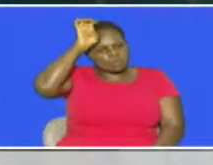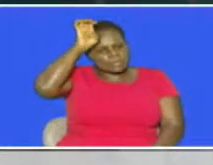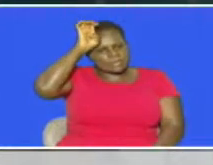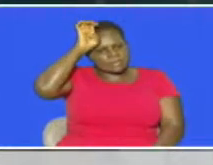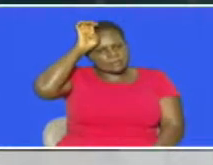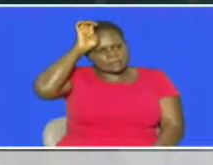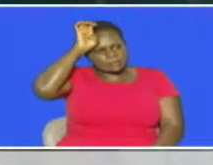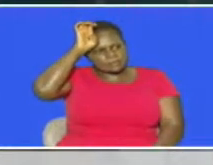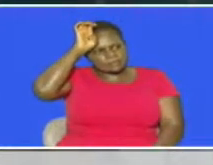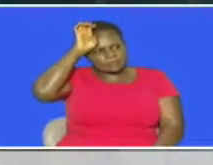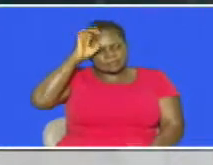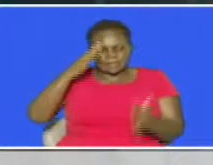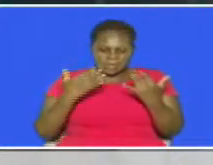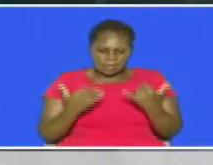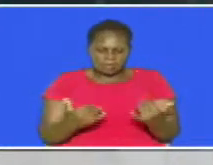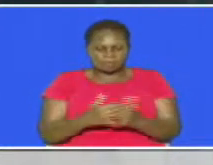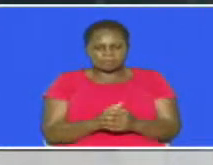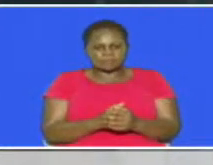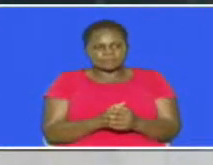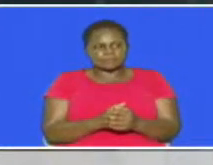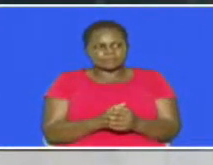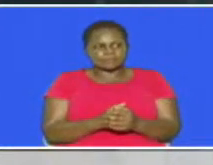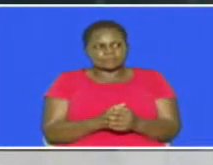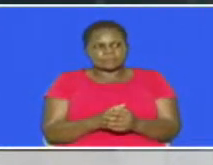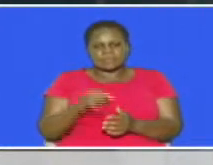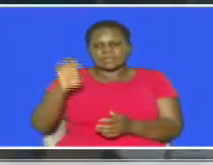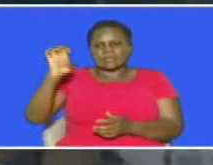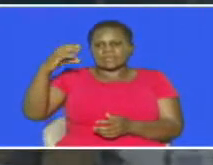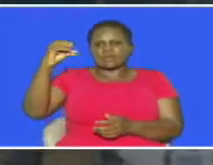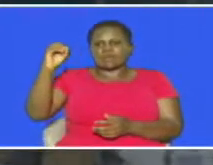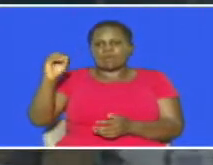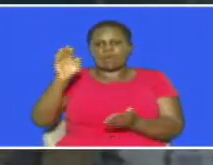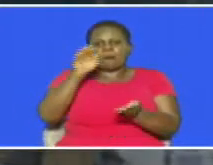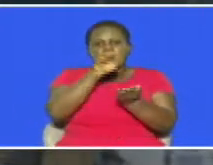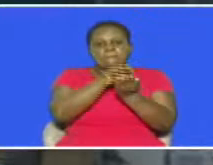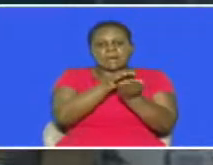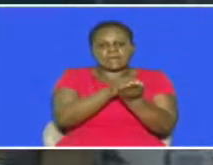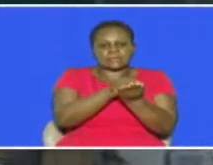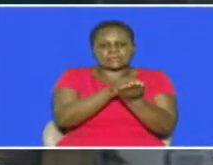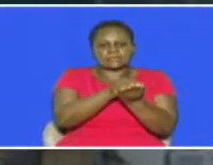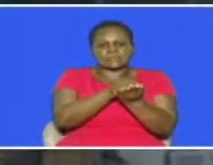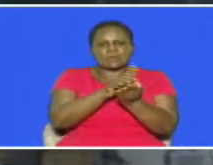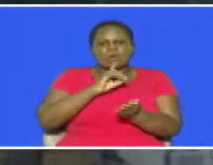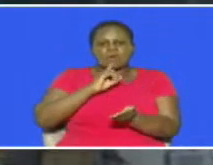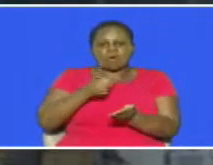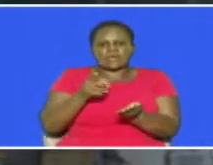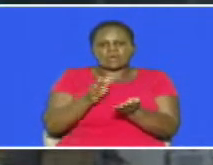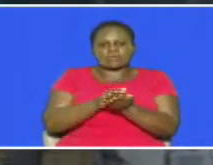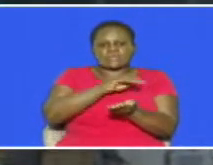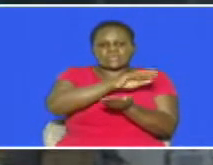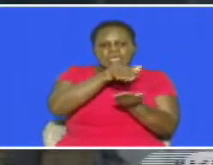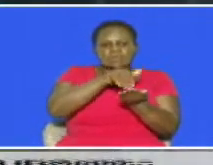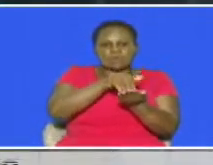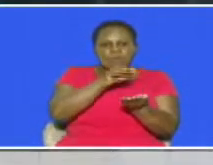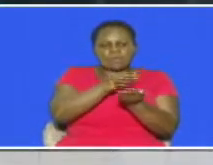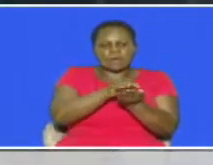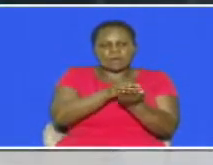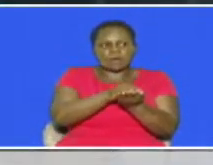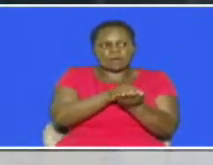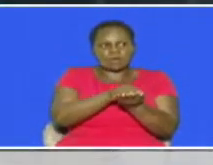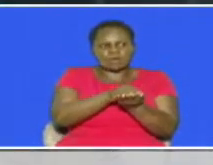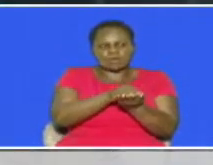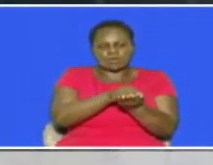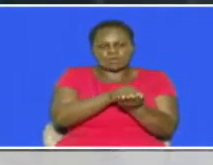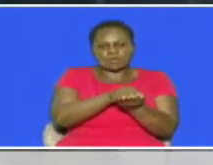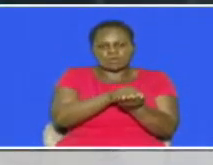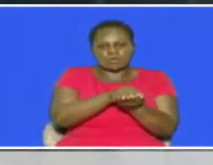in gishu county now ecobank kenya limited has been ordered by the central bank of kenya to ease to seize